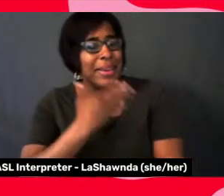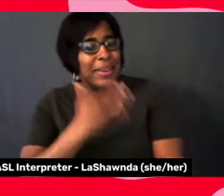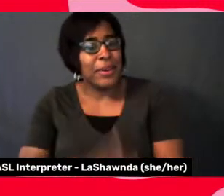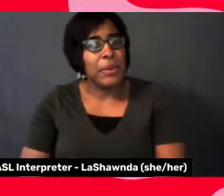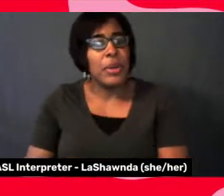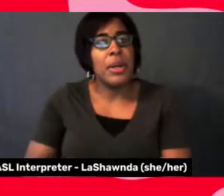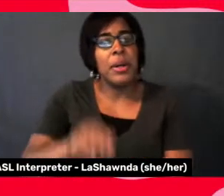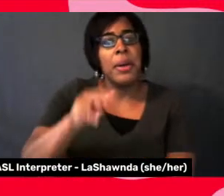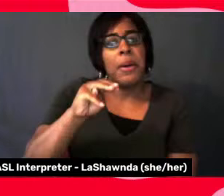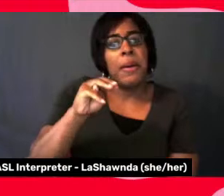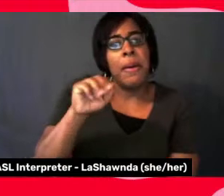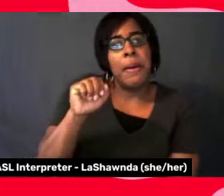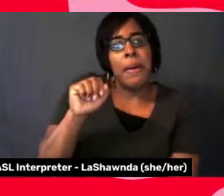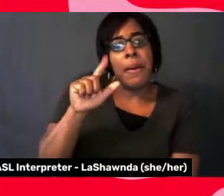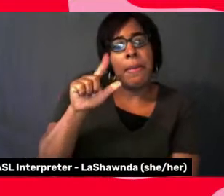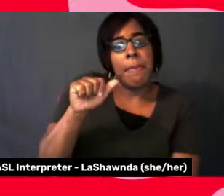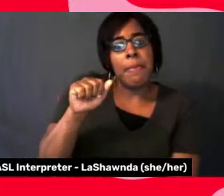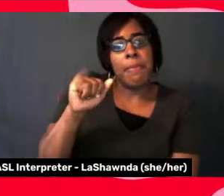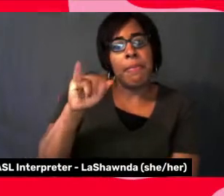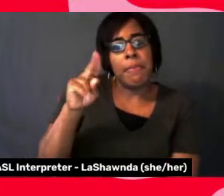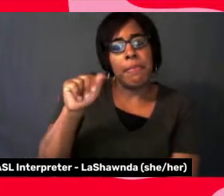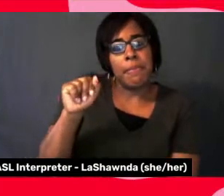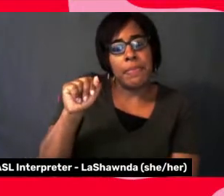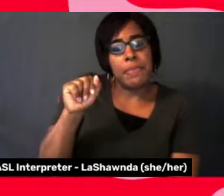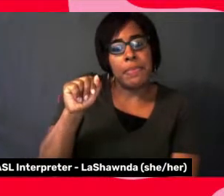Melaina. Um,